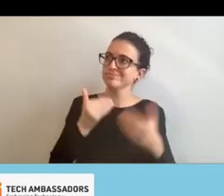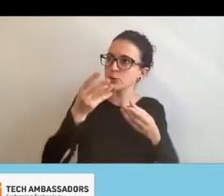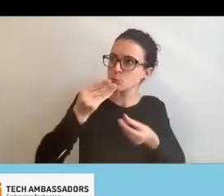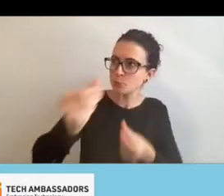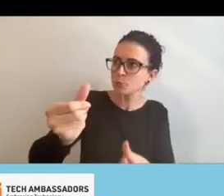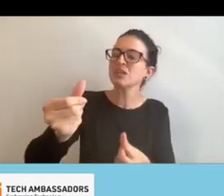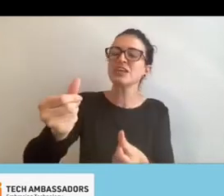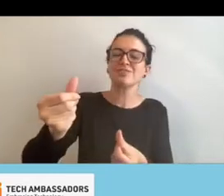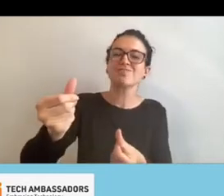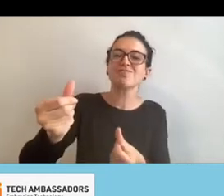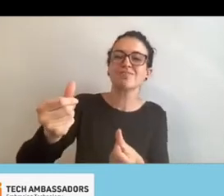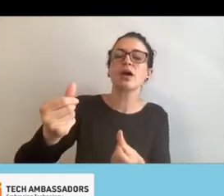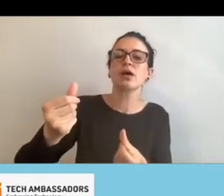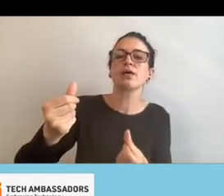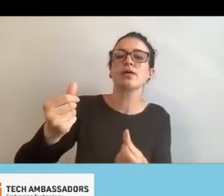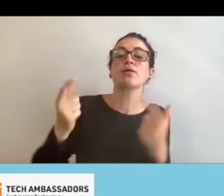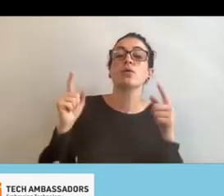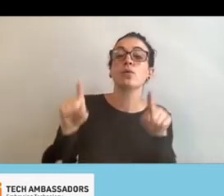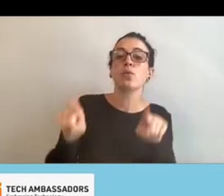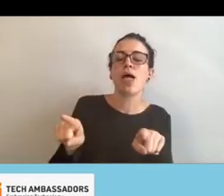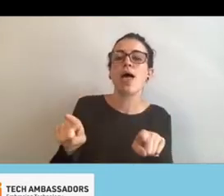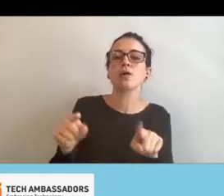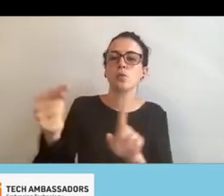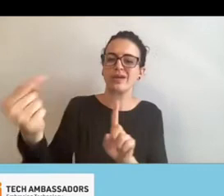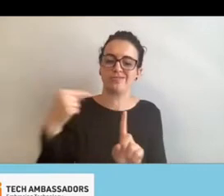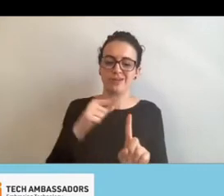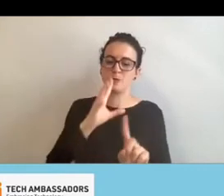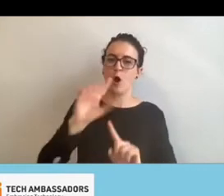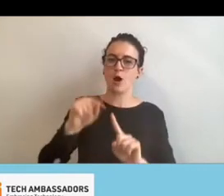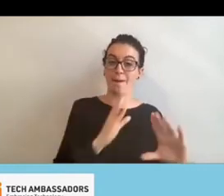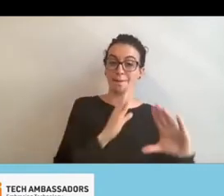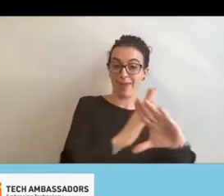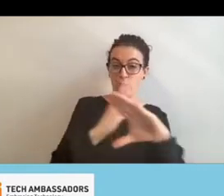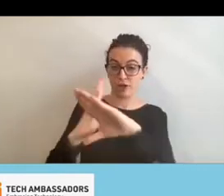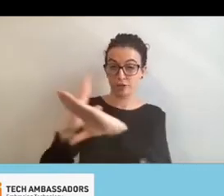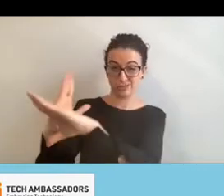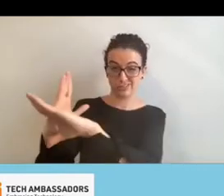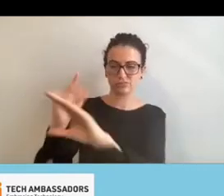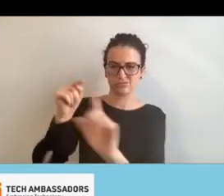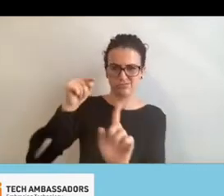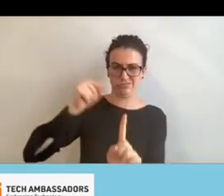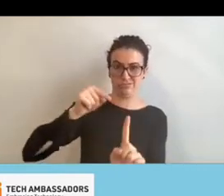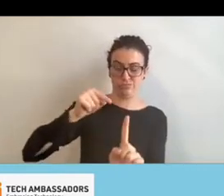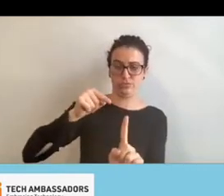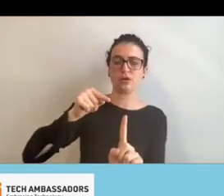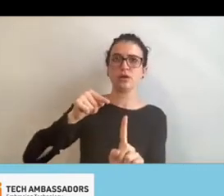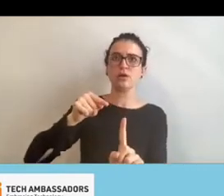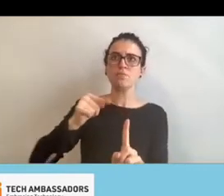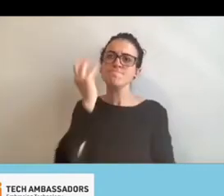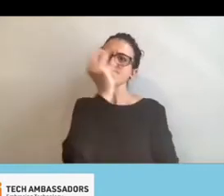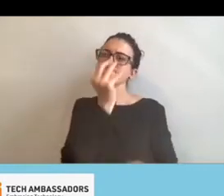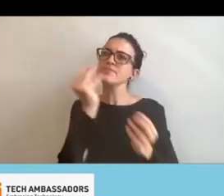when we get back to our barriers, just thinking about what lack